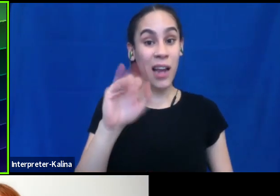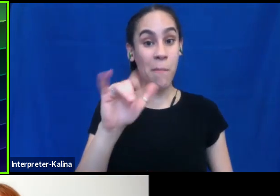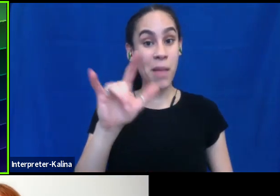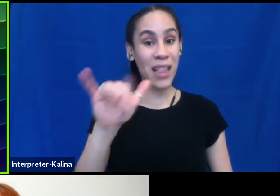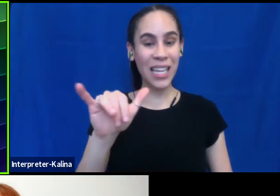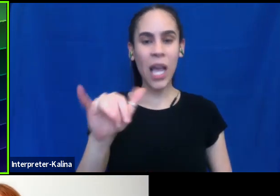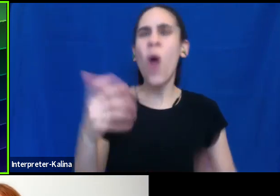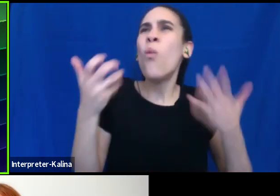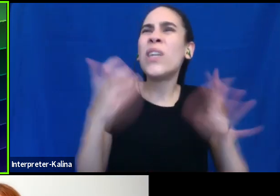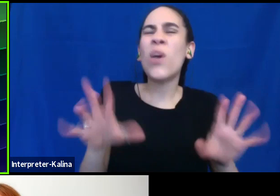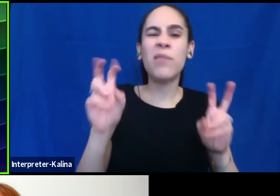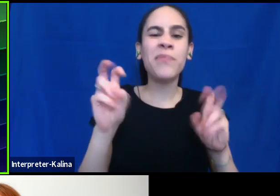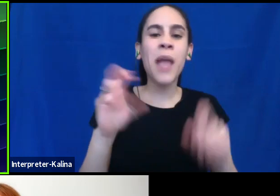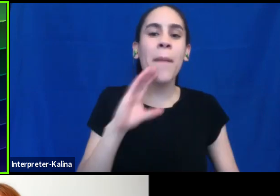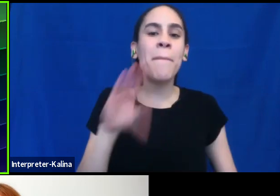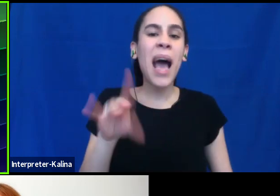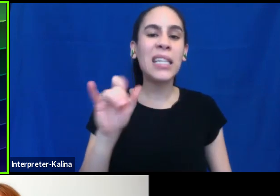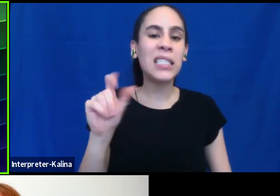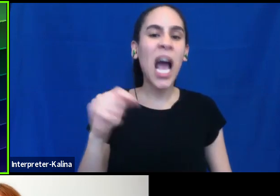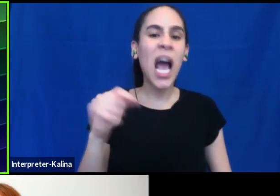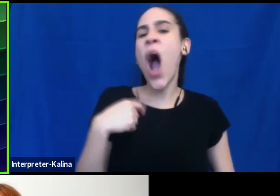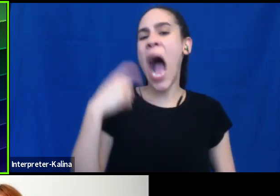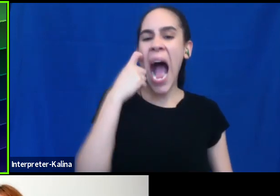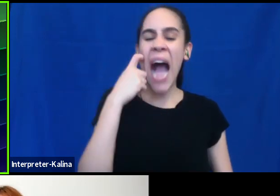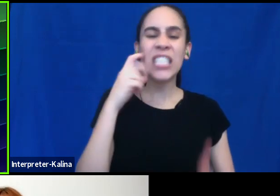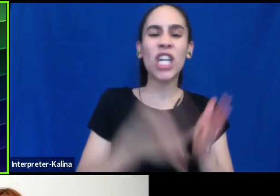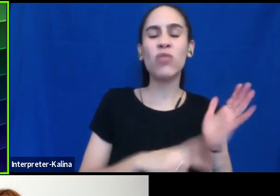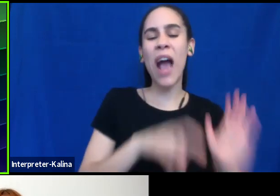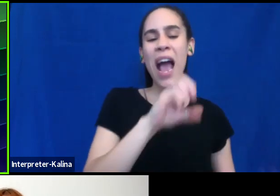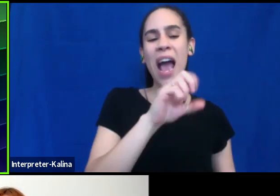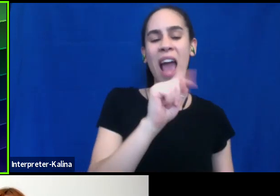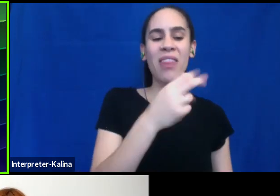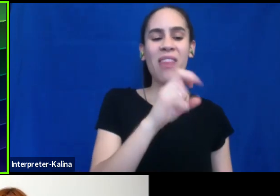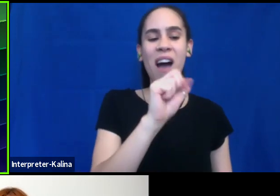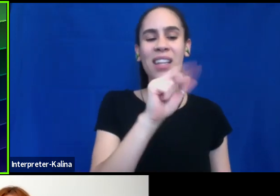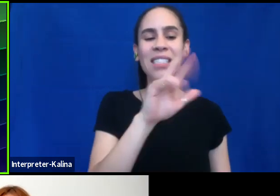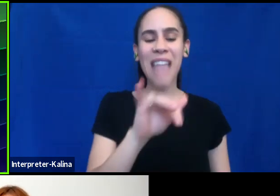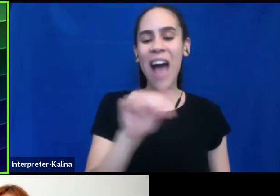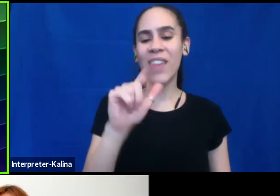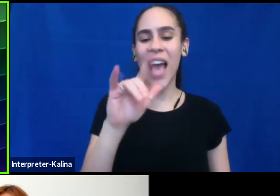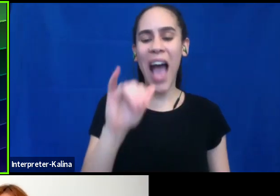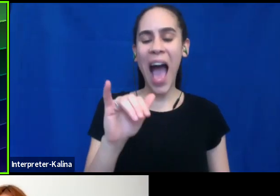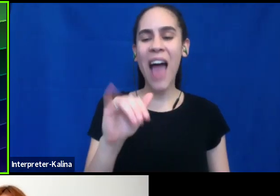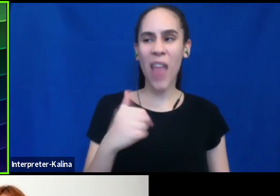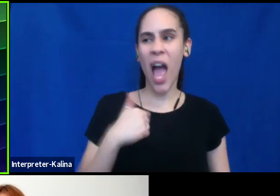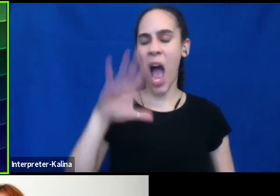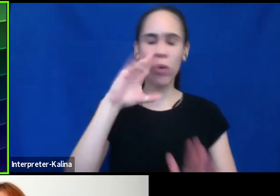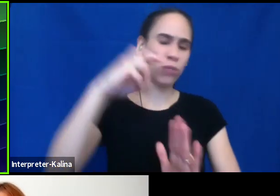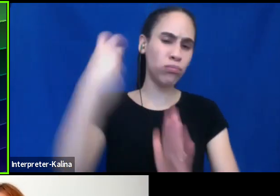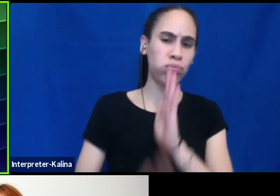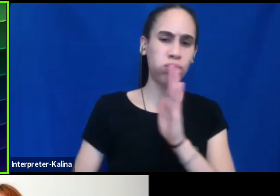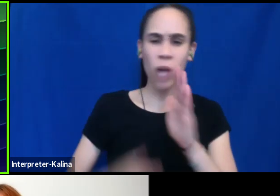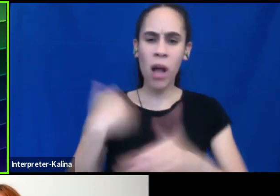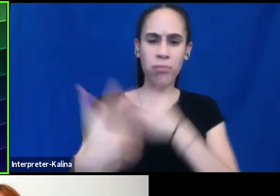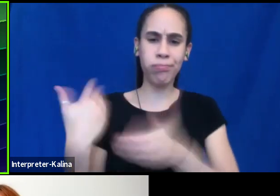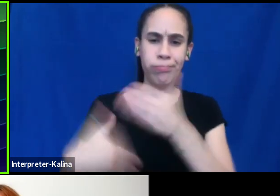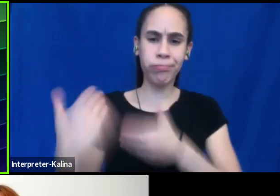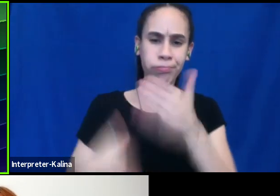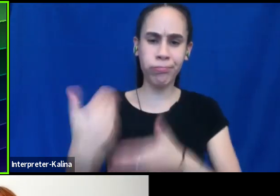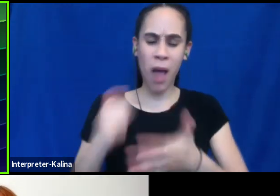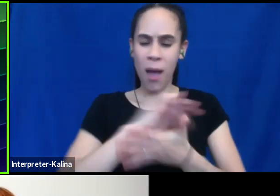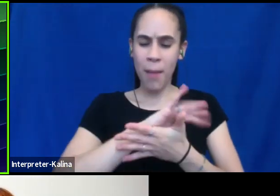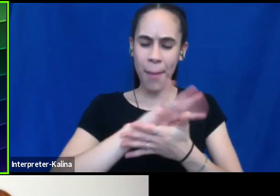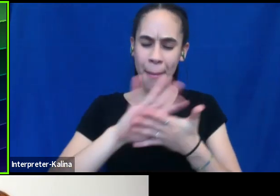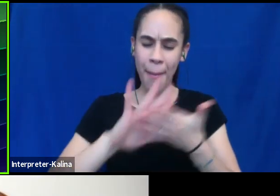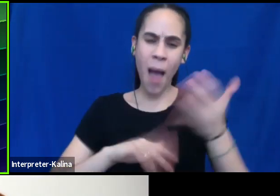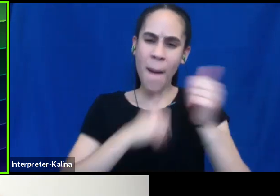bad diet, right? We, Oh, I just read the savvy ally and I'm going to dive into this head first and, you know, and, and do all this stuff and, and,